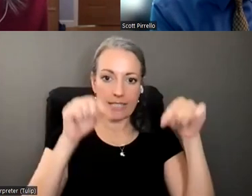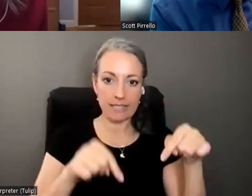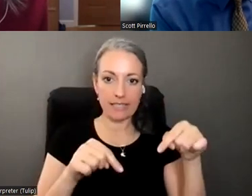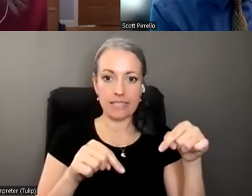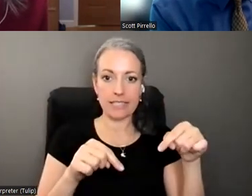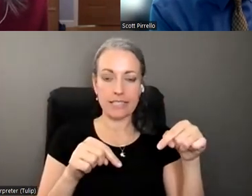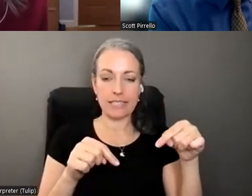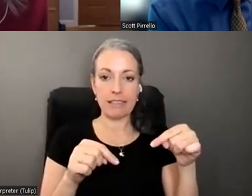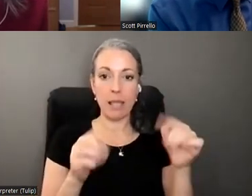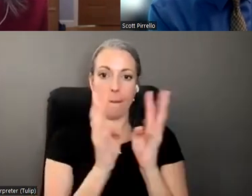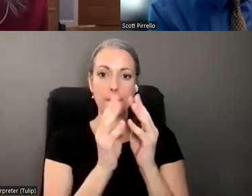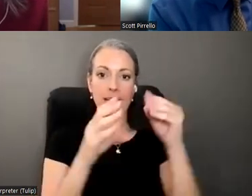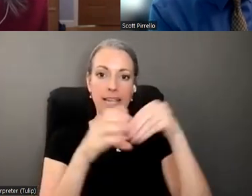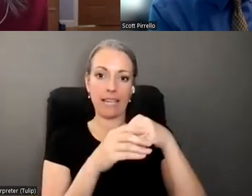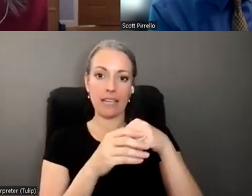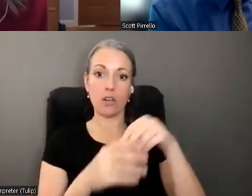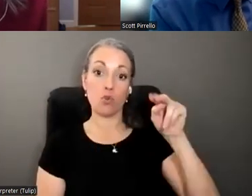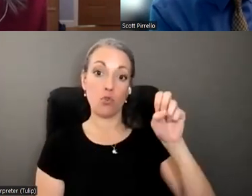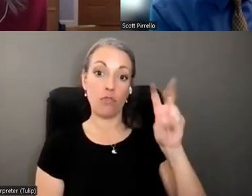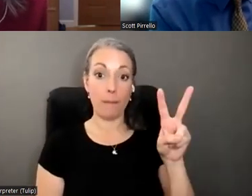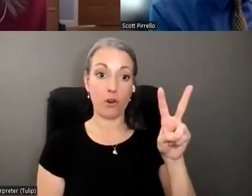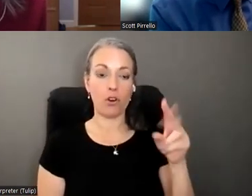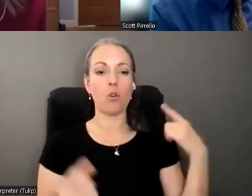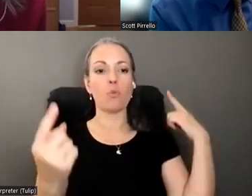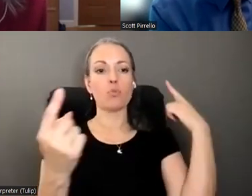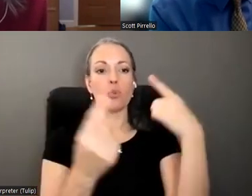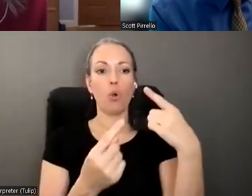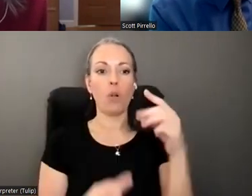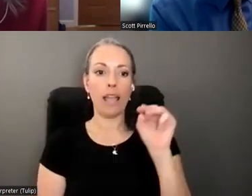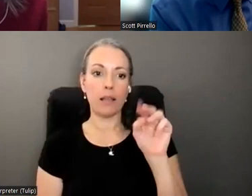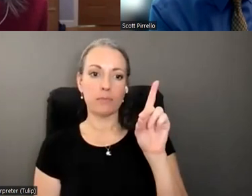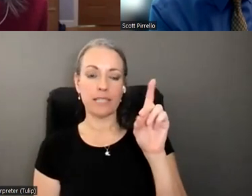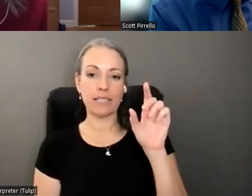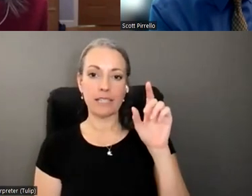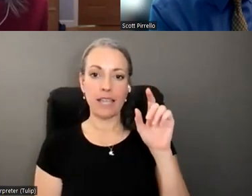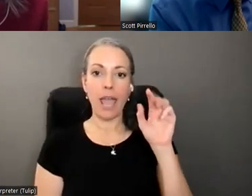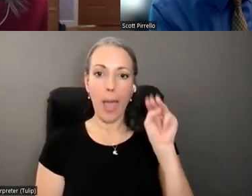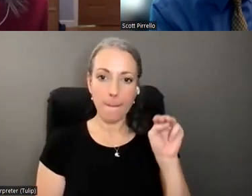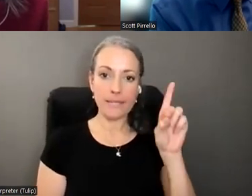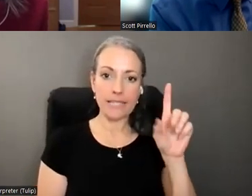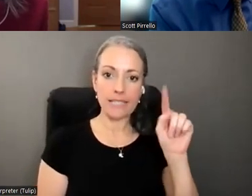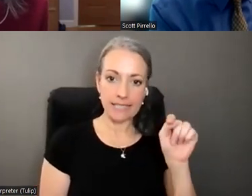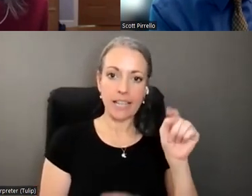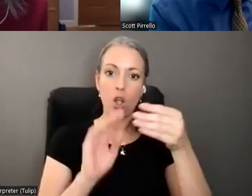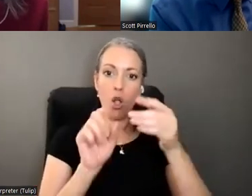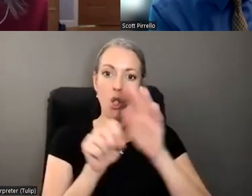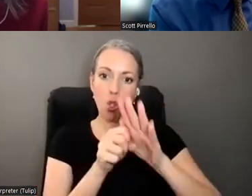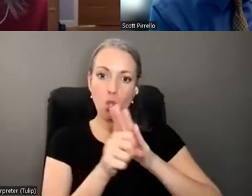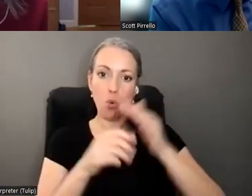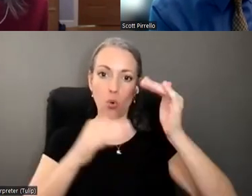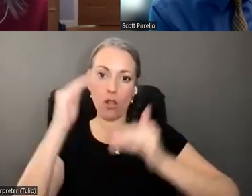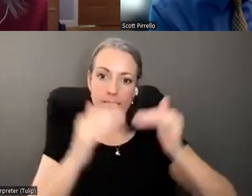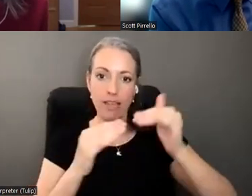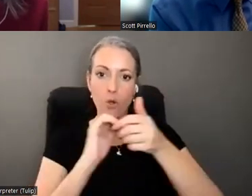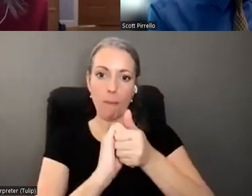in November, which is centered around MDT collaborations at the local level and how counties and local partners can best